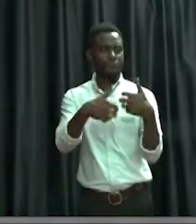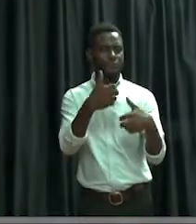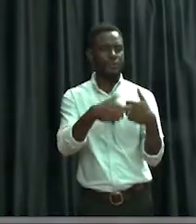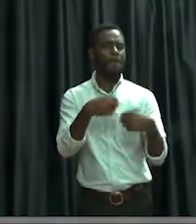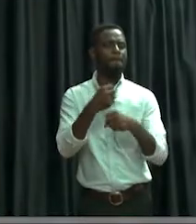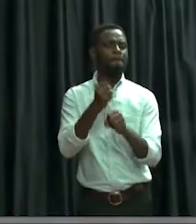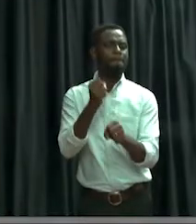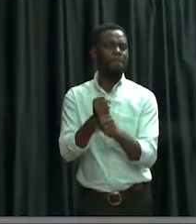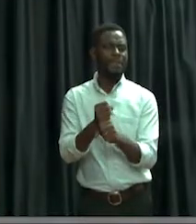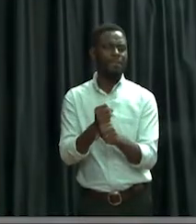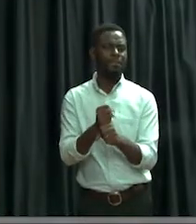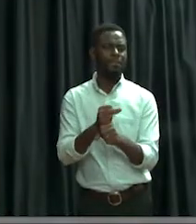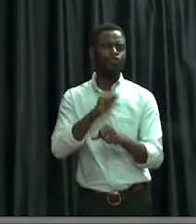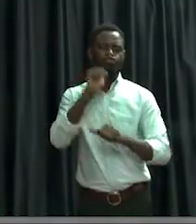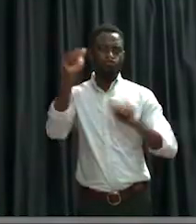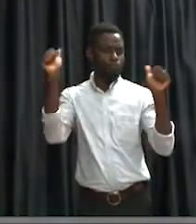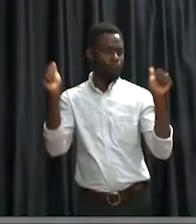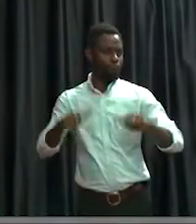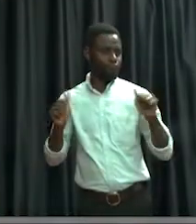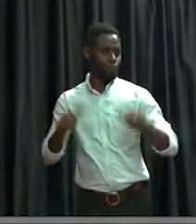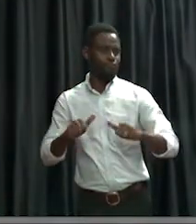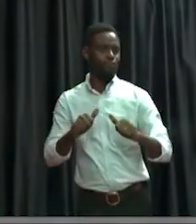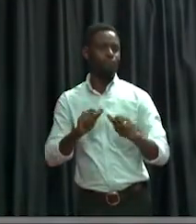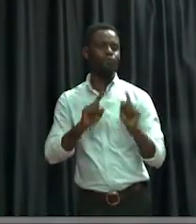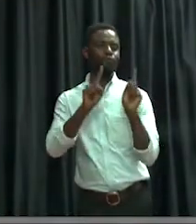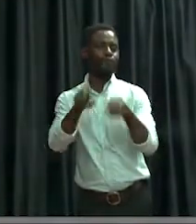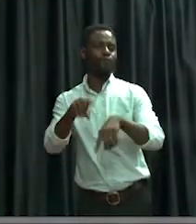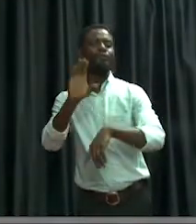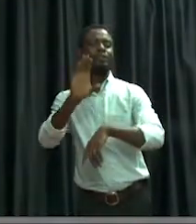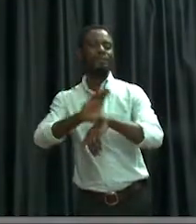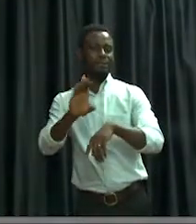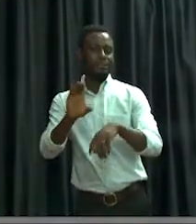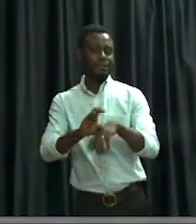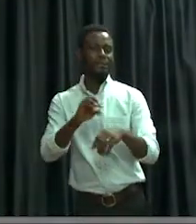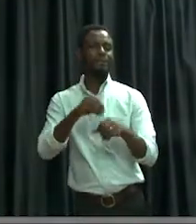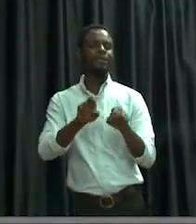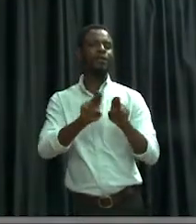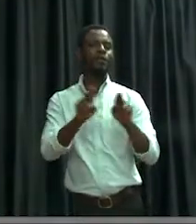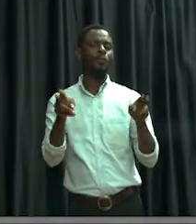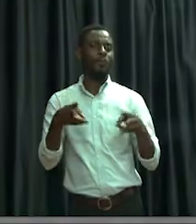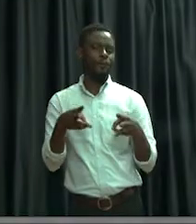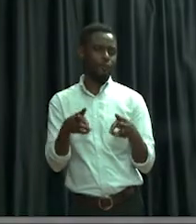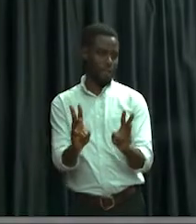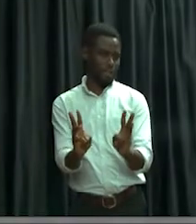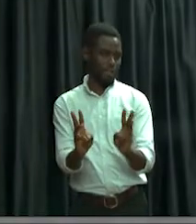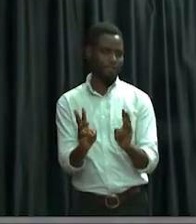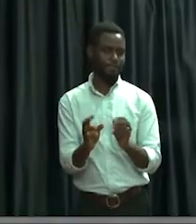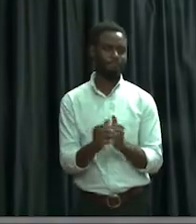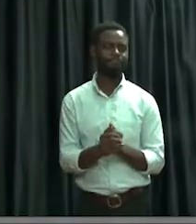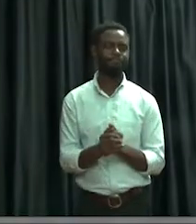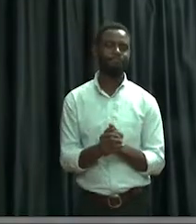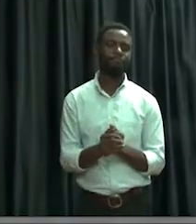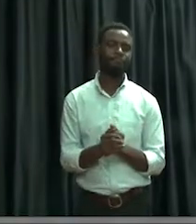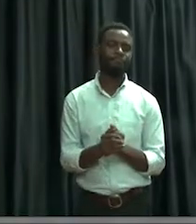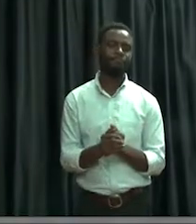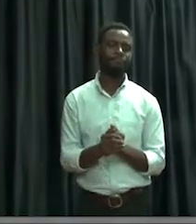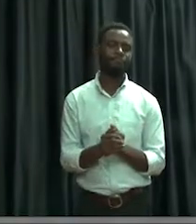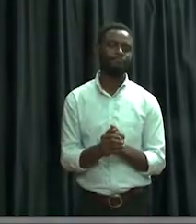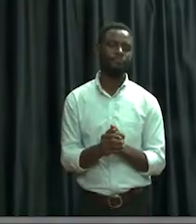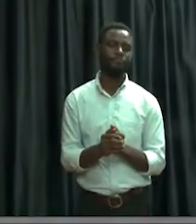have made it literally impossible to do church the way that it should have been or the way we've been used to.